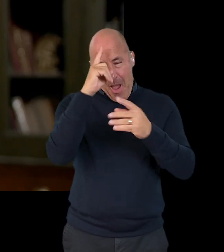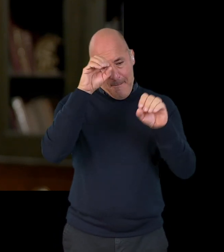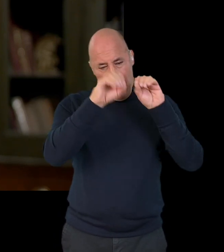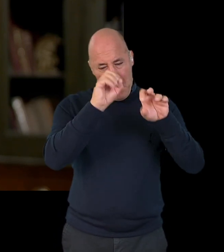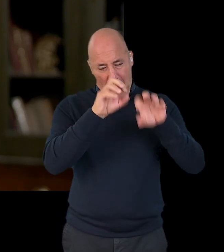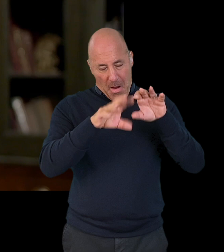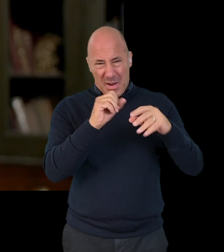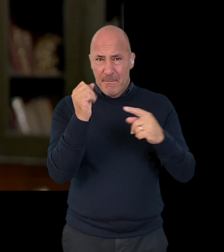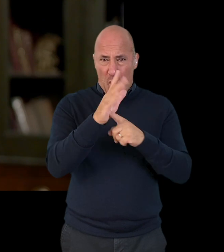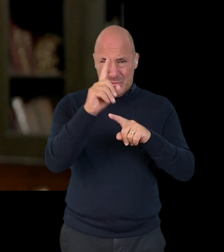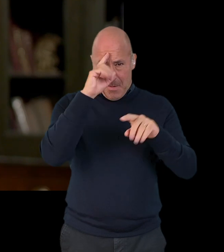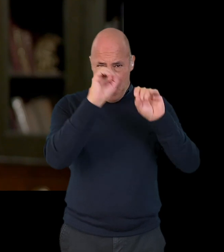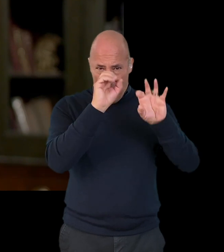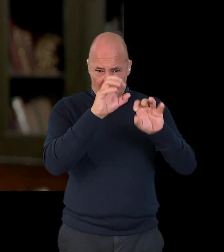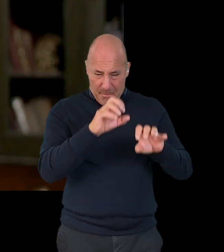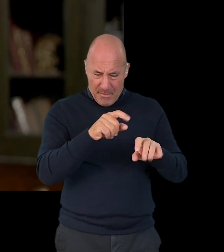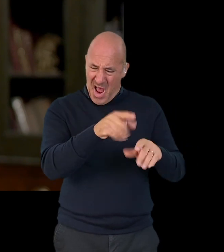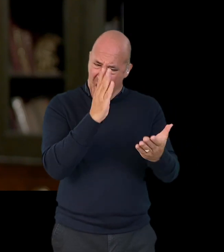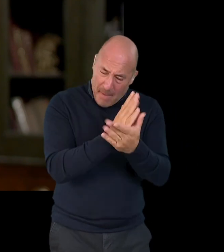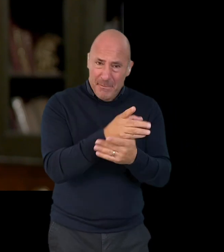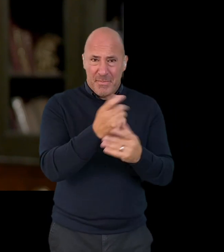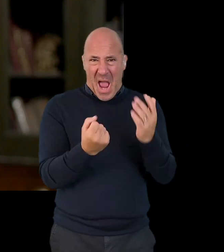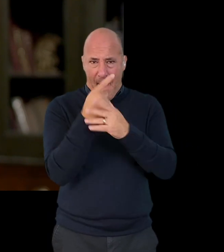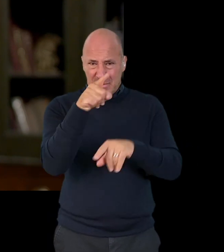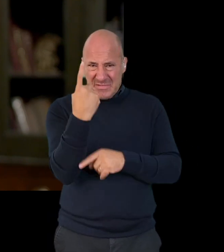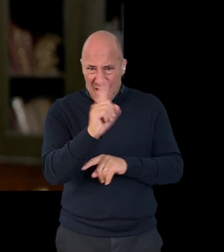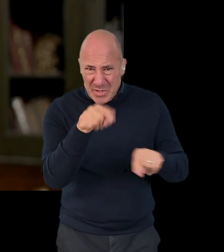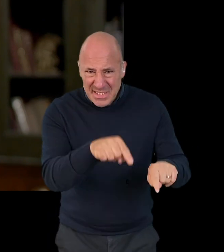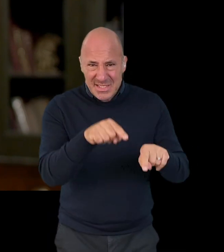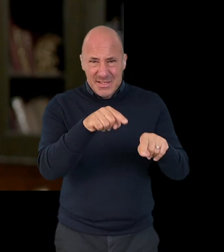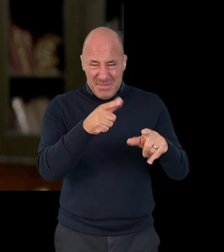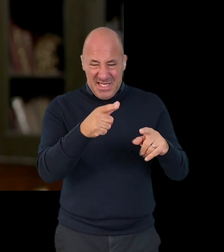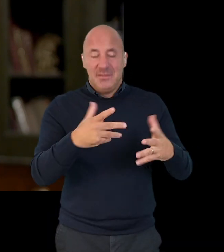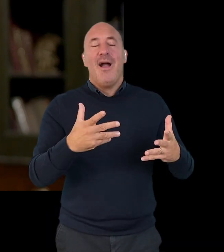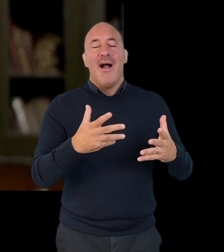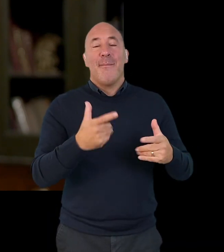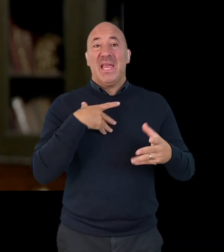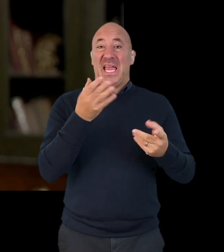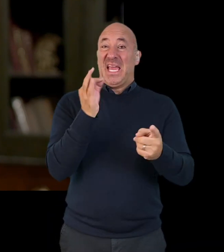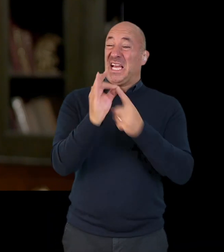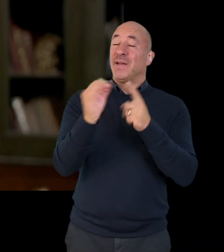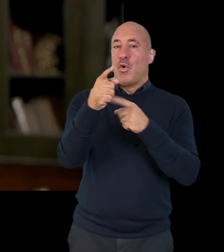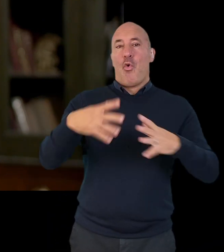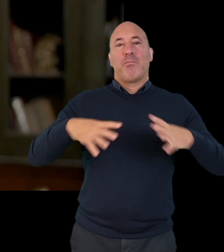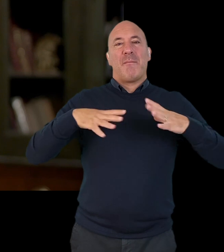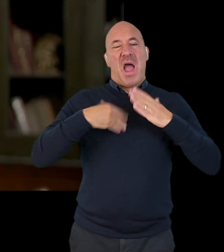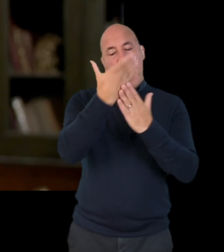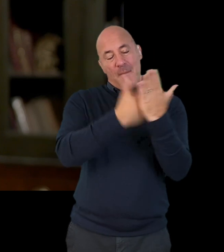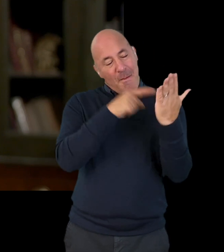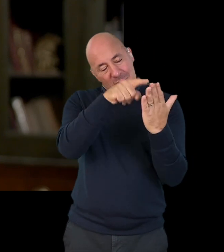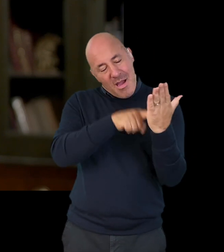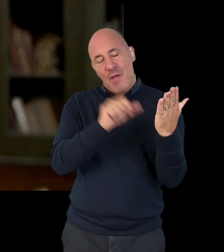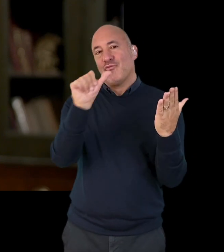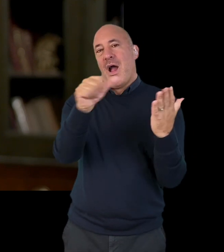in your own mind what's important, what's relevant, what's happened to you, so that you're prepared